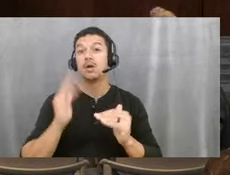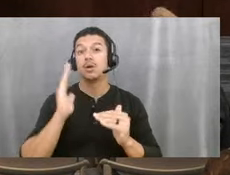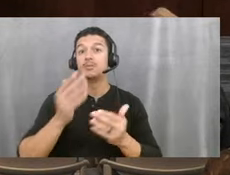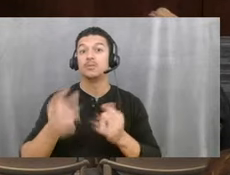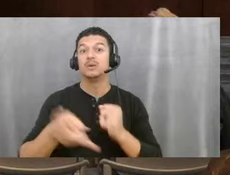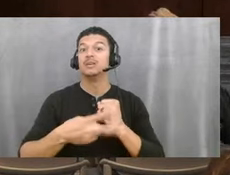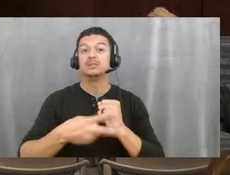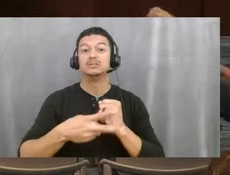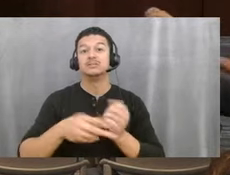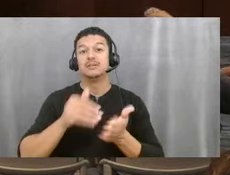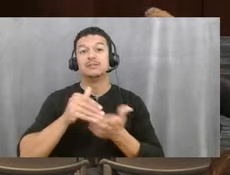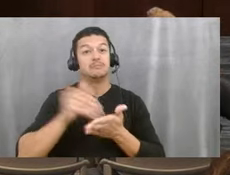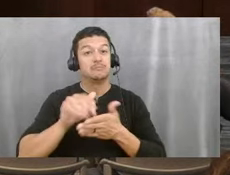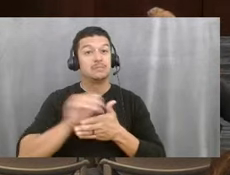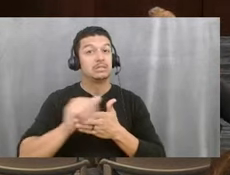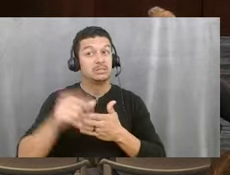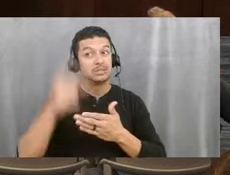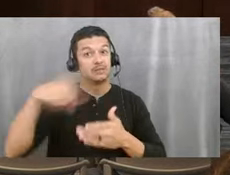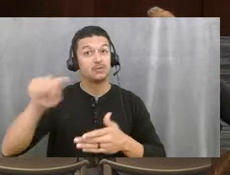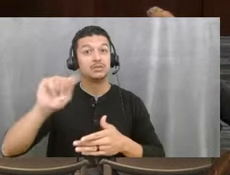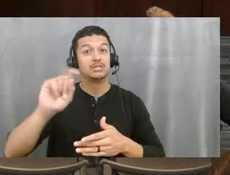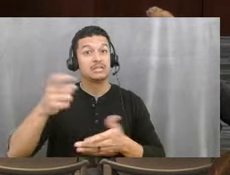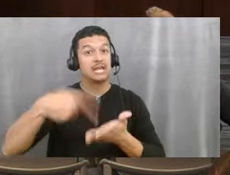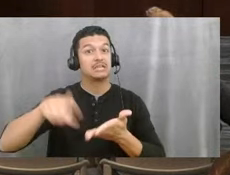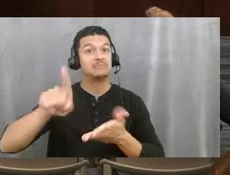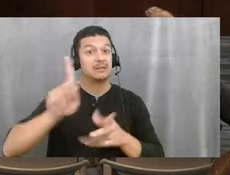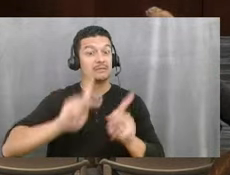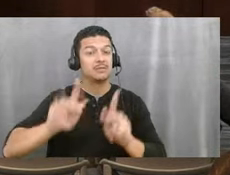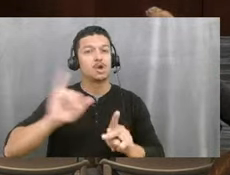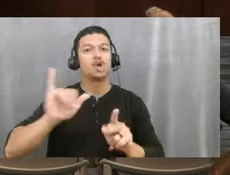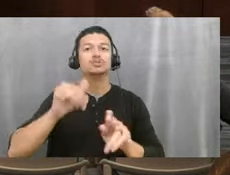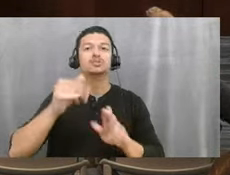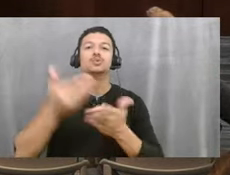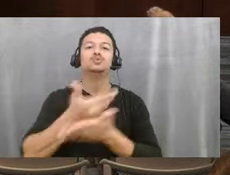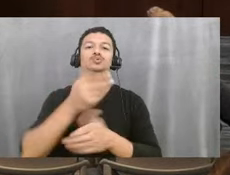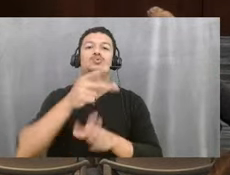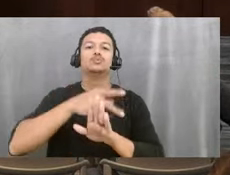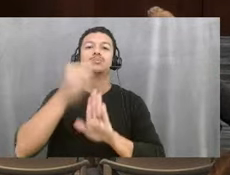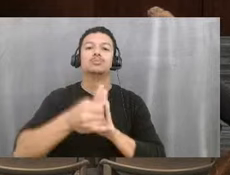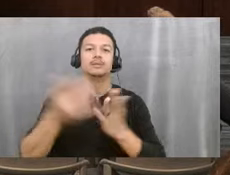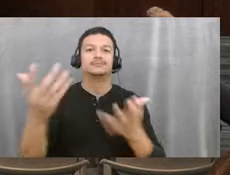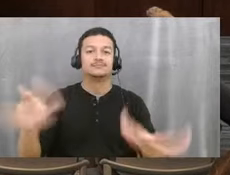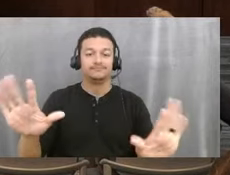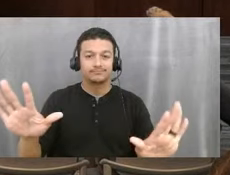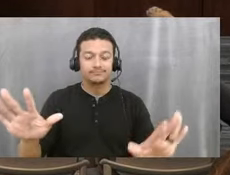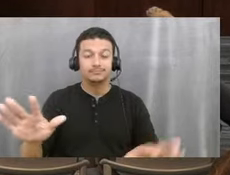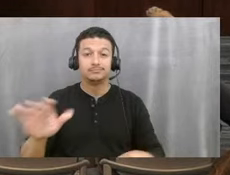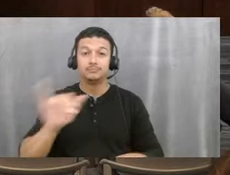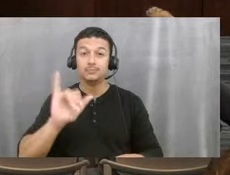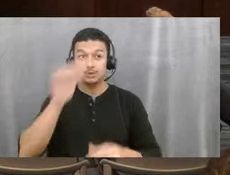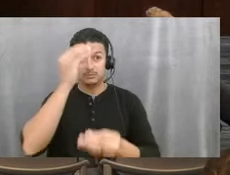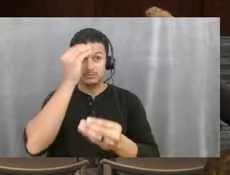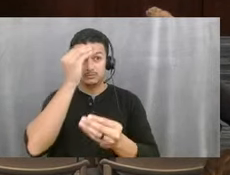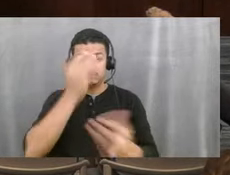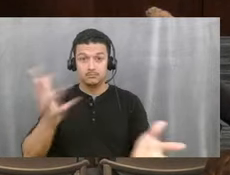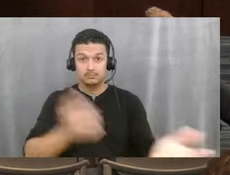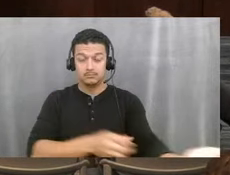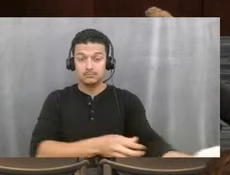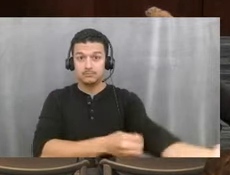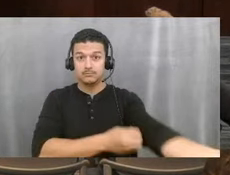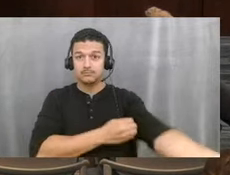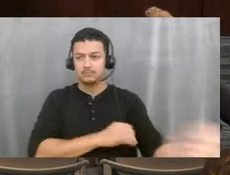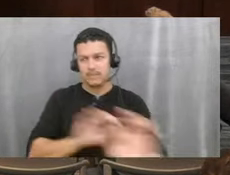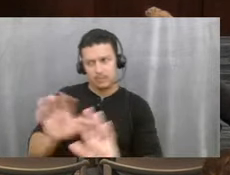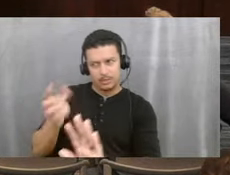some projects done. Great. And then also disclosures. When it comes to items. We can do the